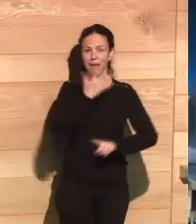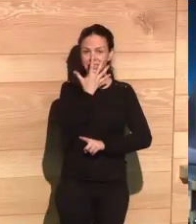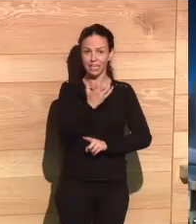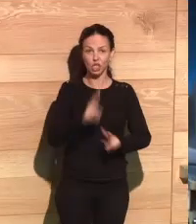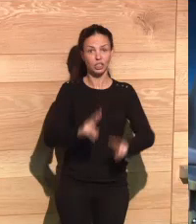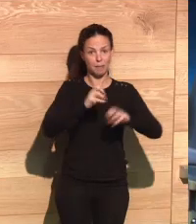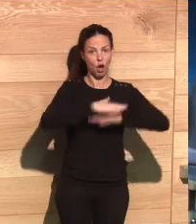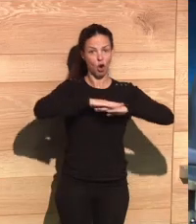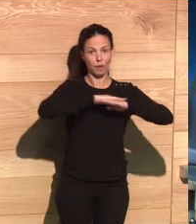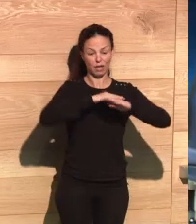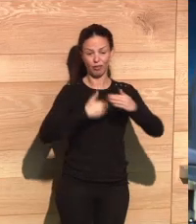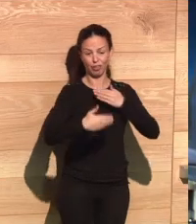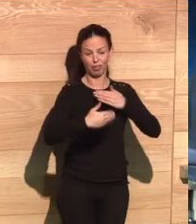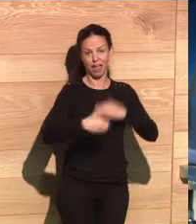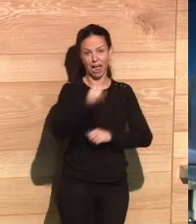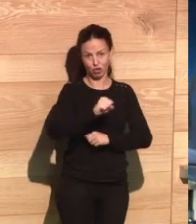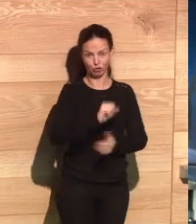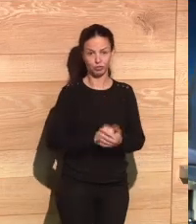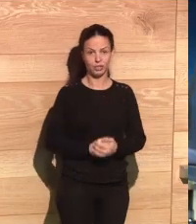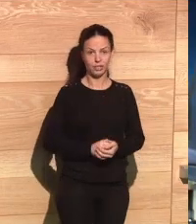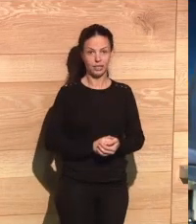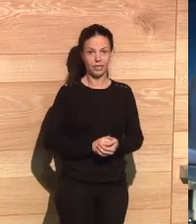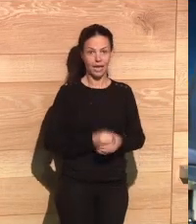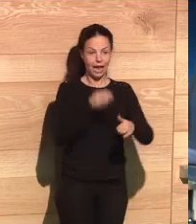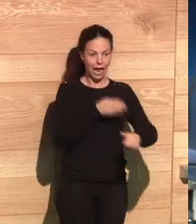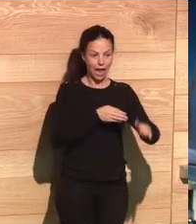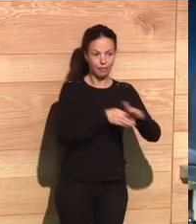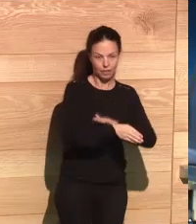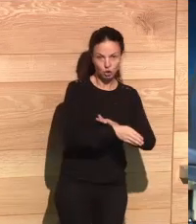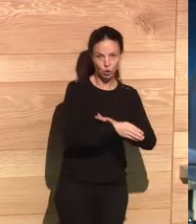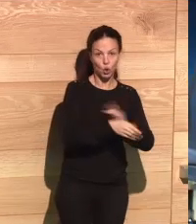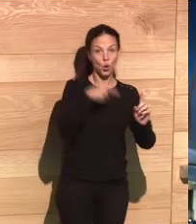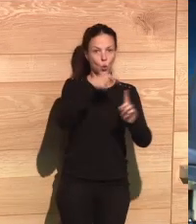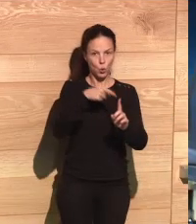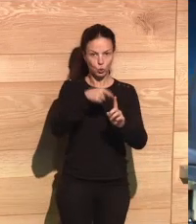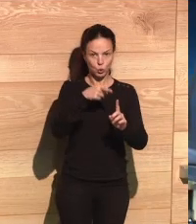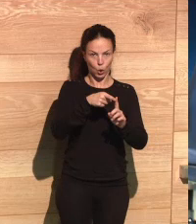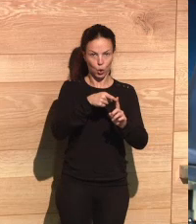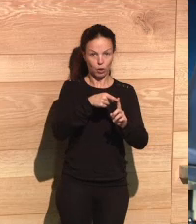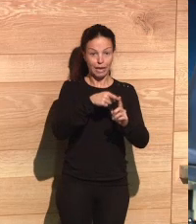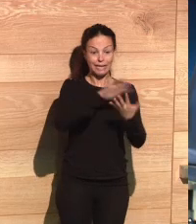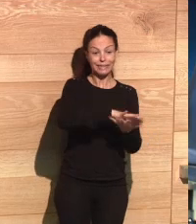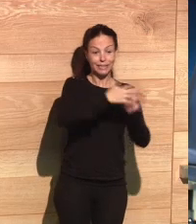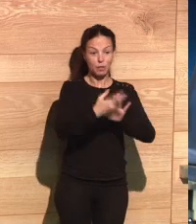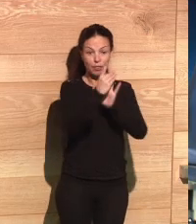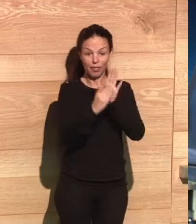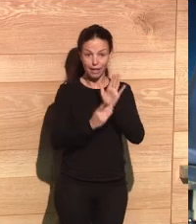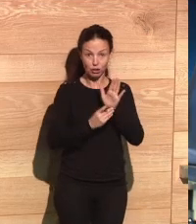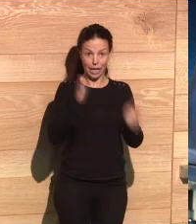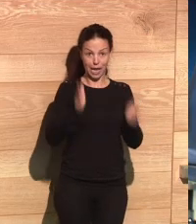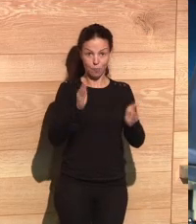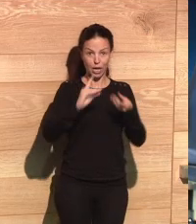with having to face very difficult problems regarding governance, the